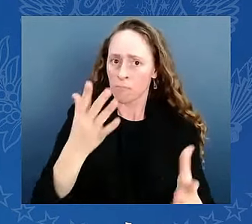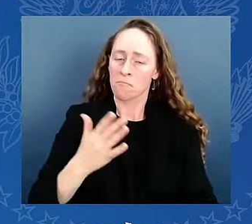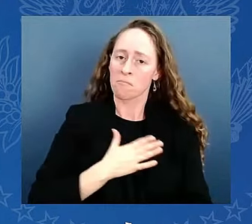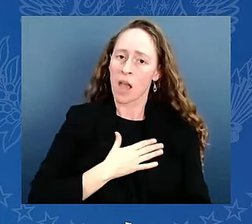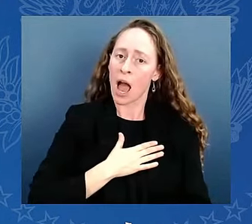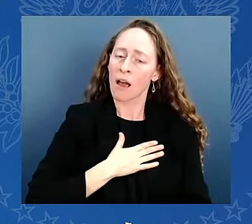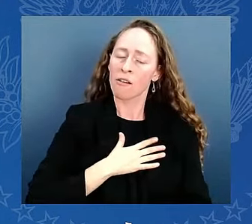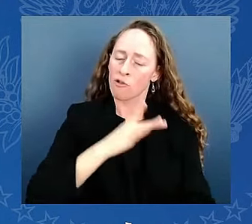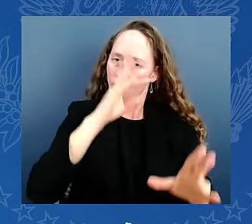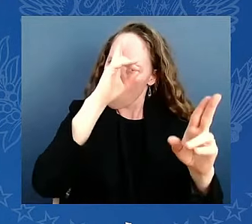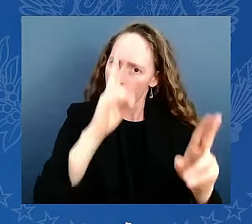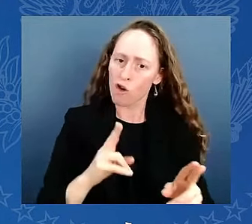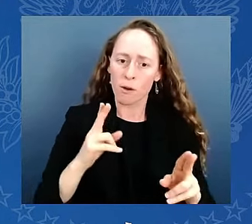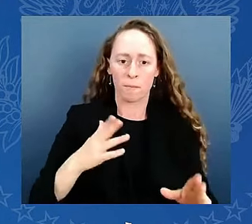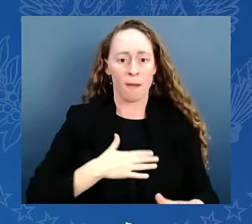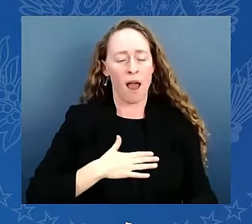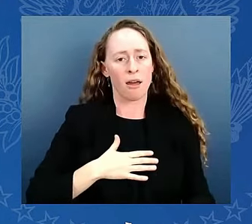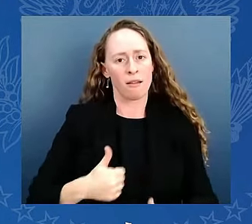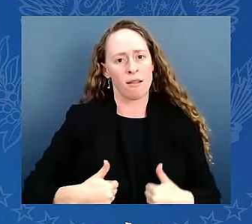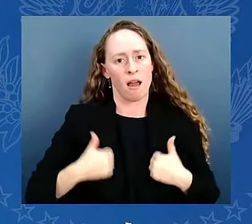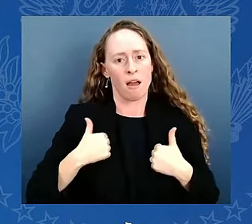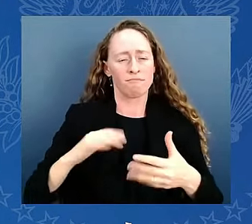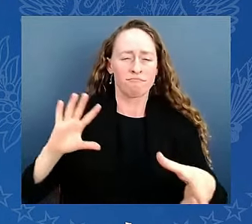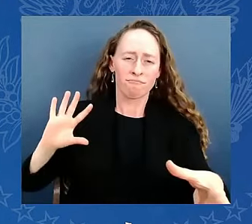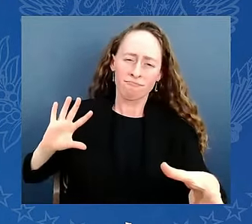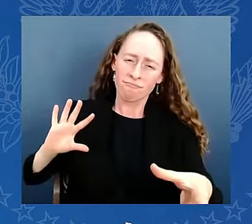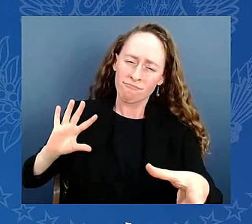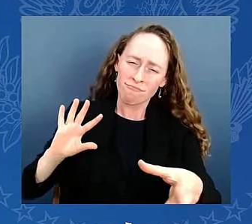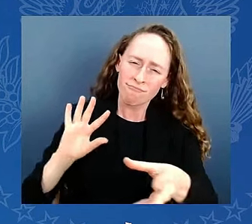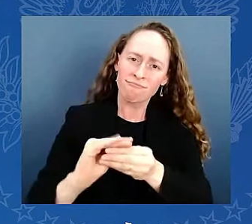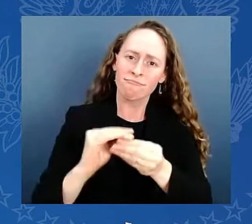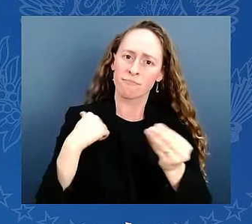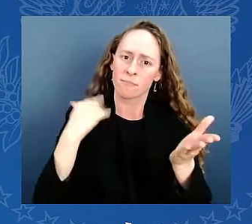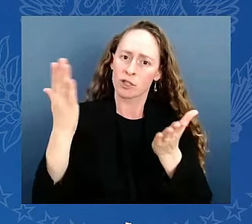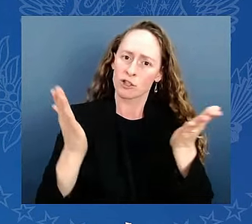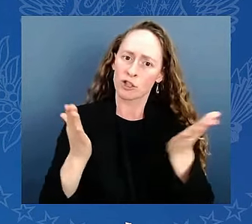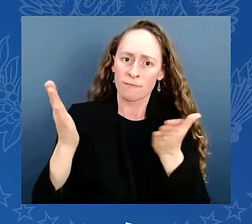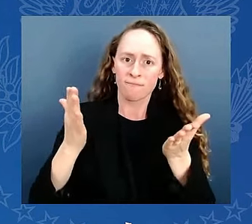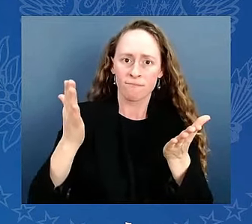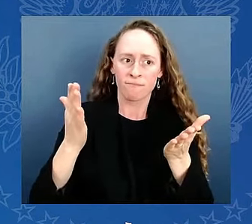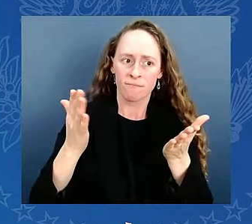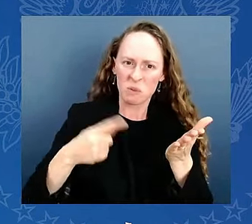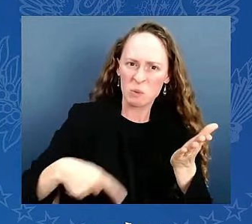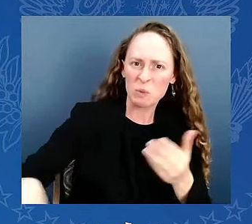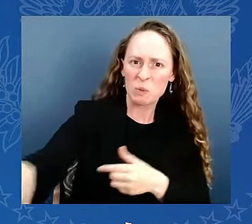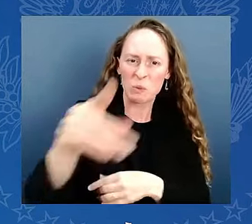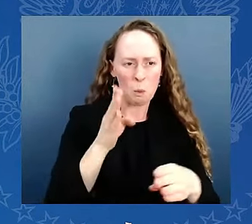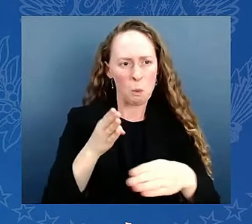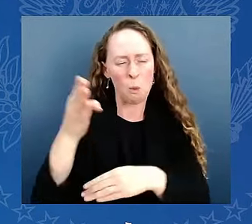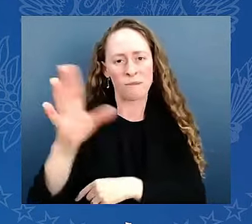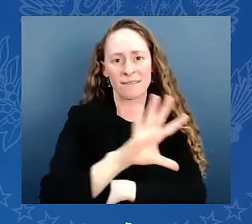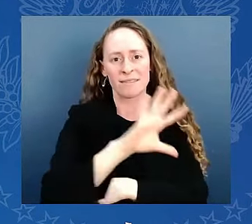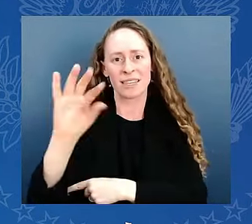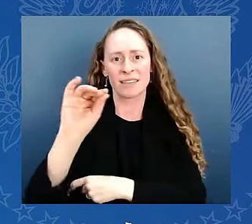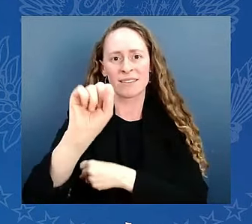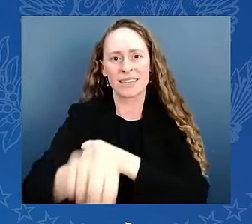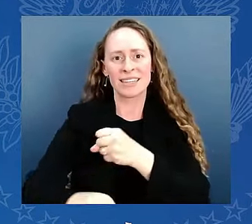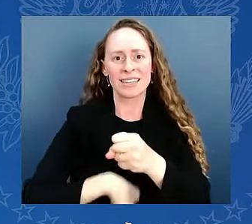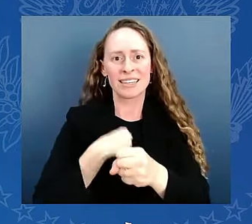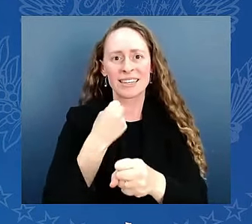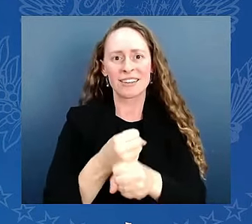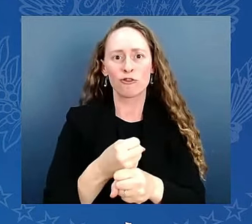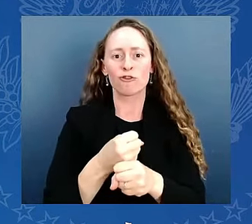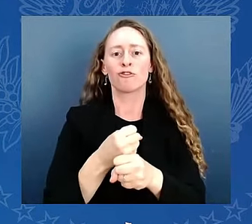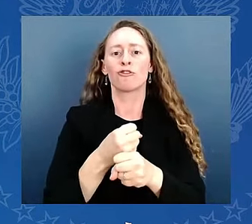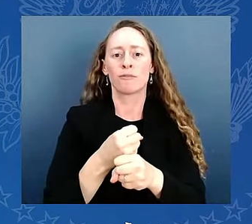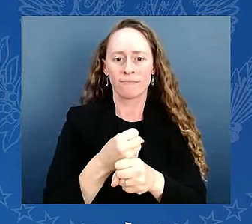could a kid with a stutter from modest beginnings in Scranton, Pennsylvania, in Claymont, Delaware, one day sit behind